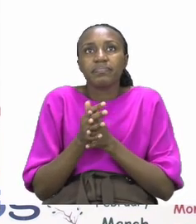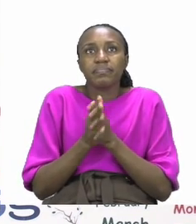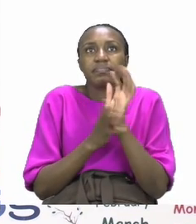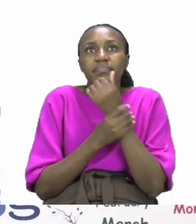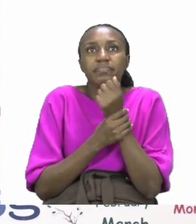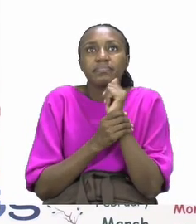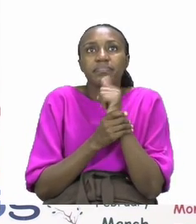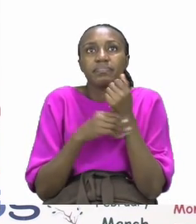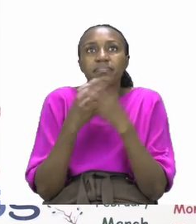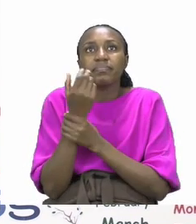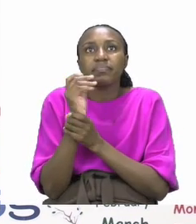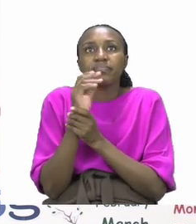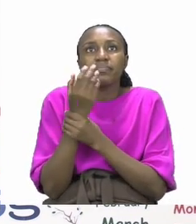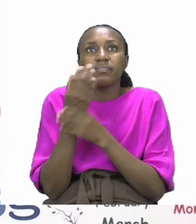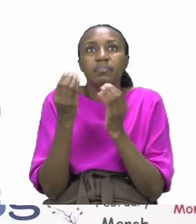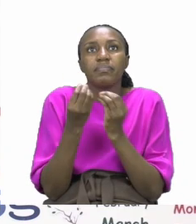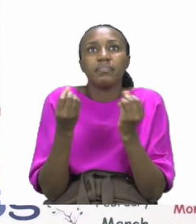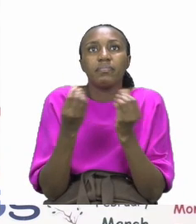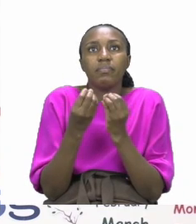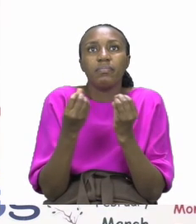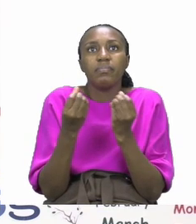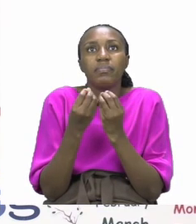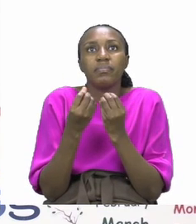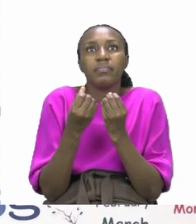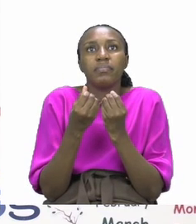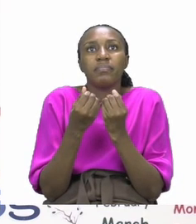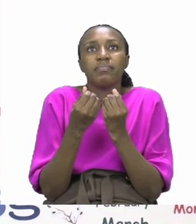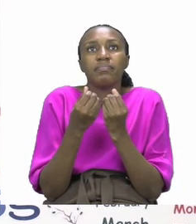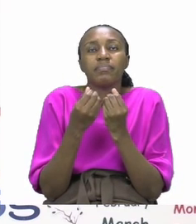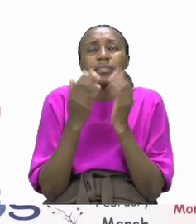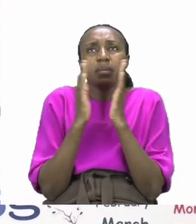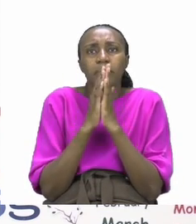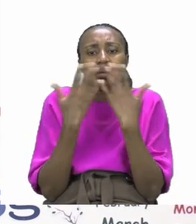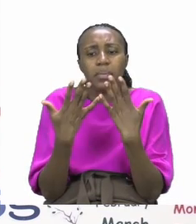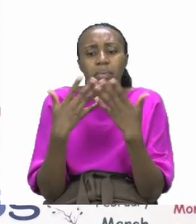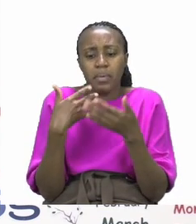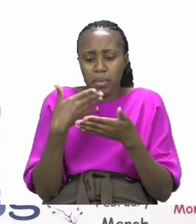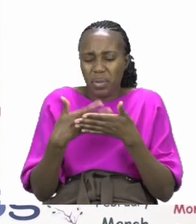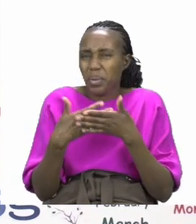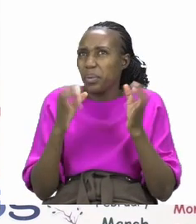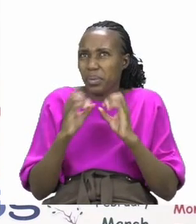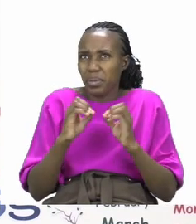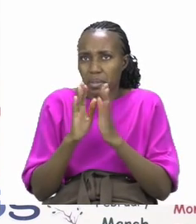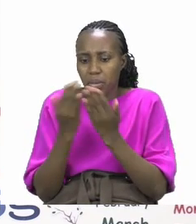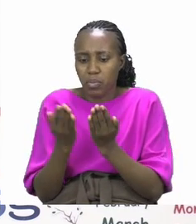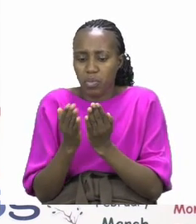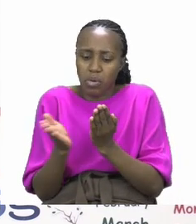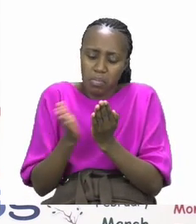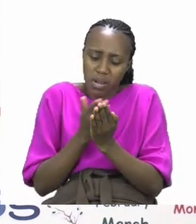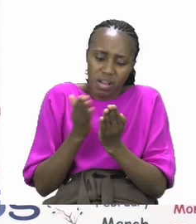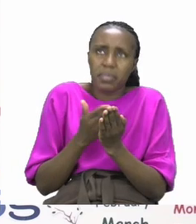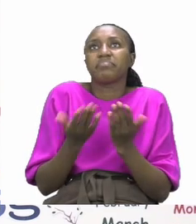on our wrists and our fingertips too. Make sure your hands are dry before you touch anything